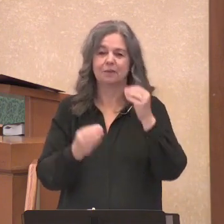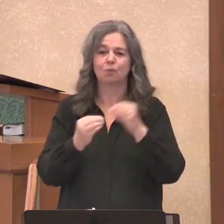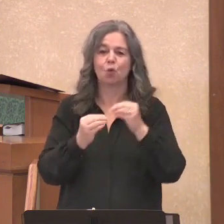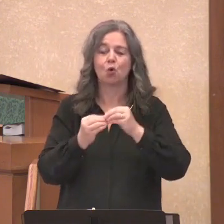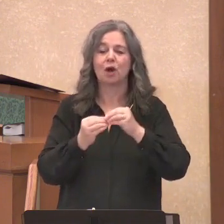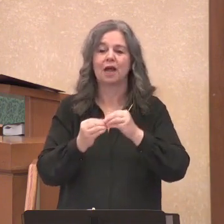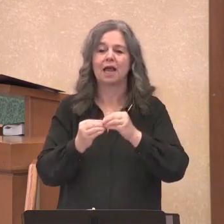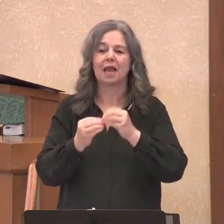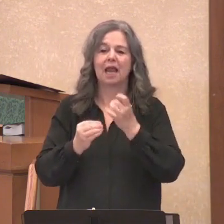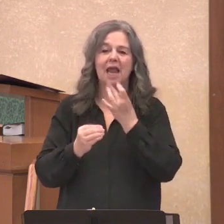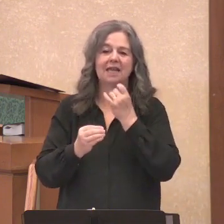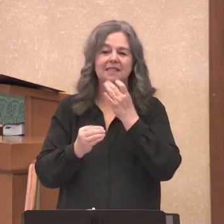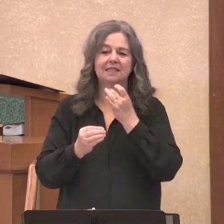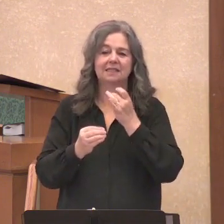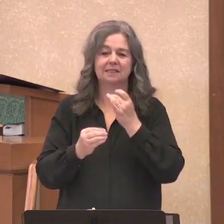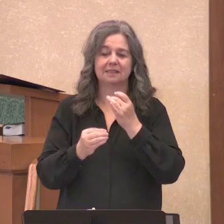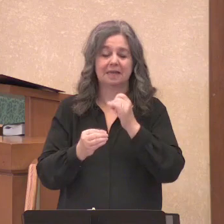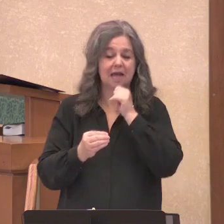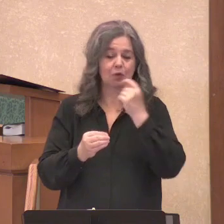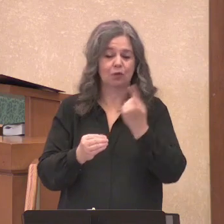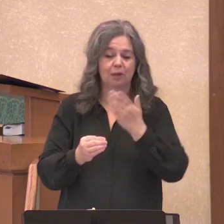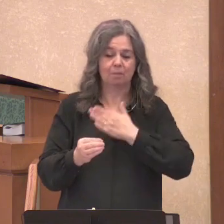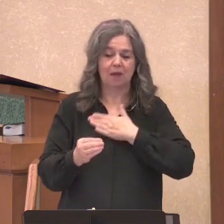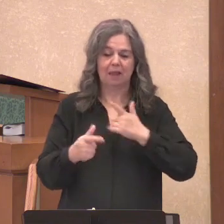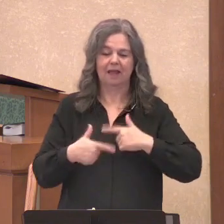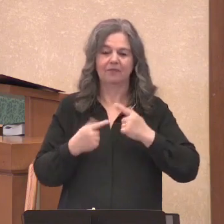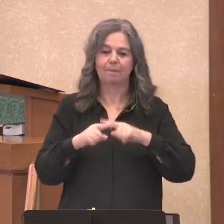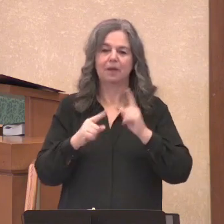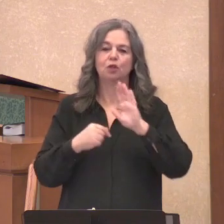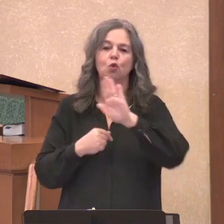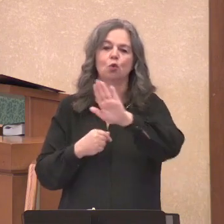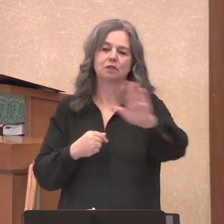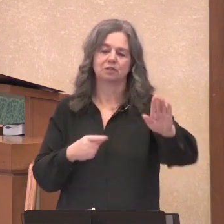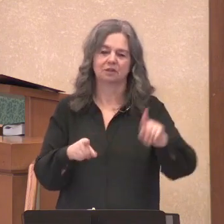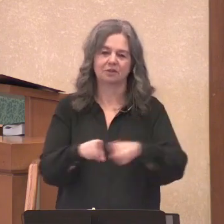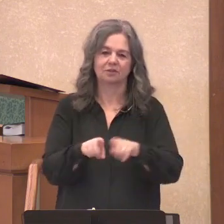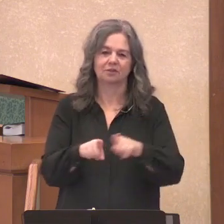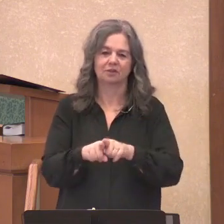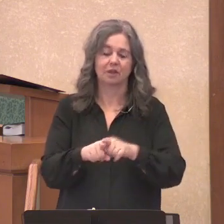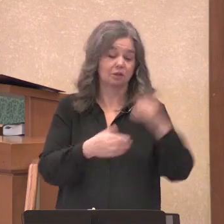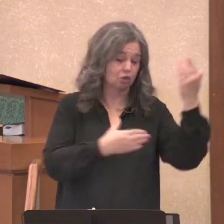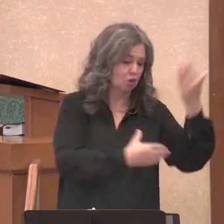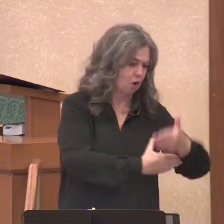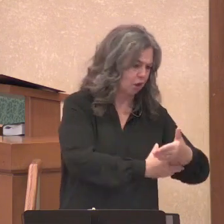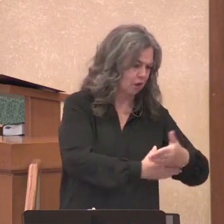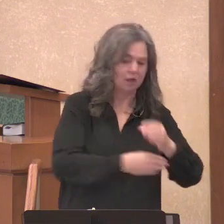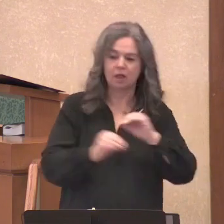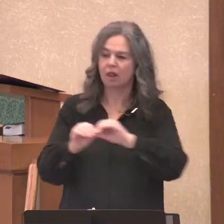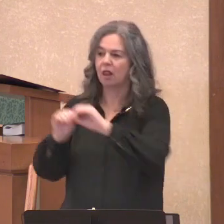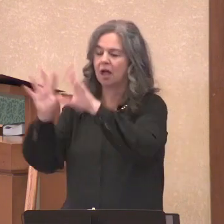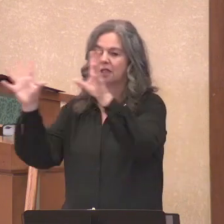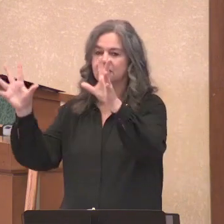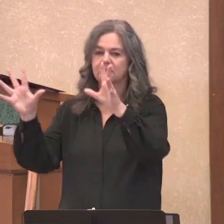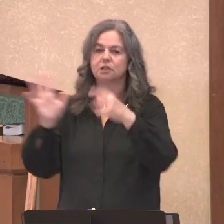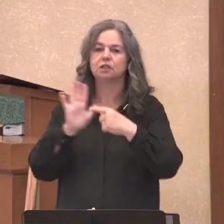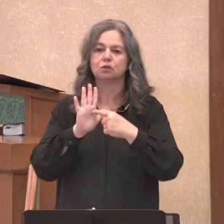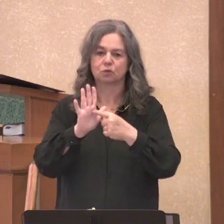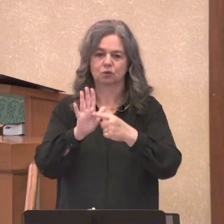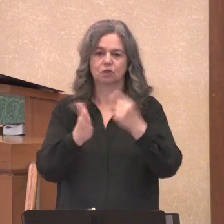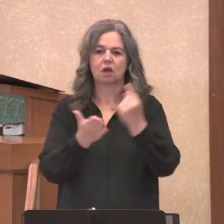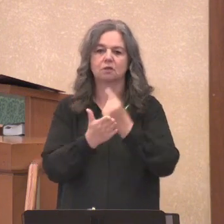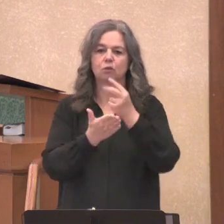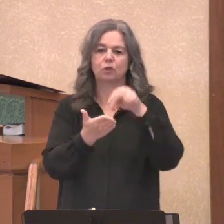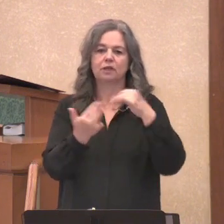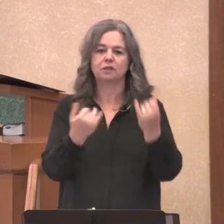my life, but yours. That theme of darkness and light permeates our gospel reading for today